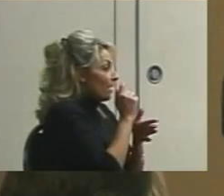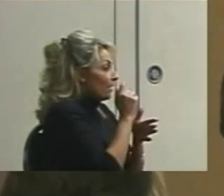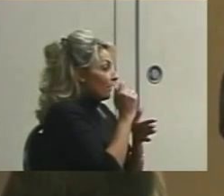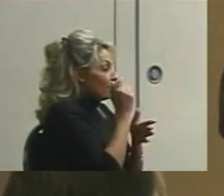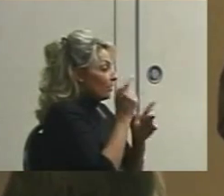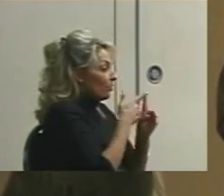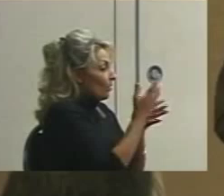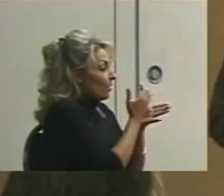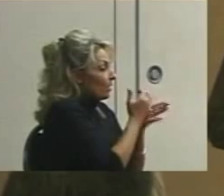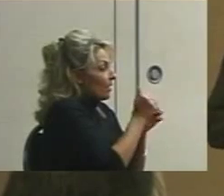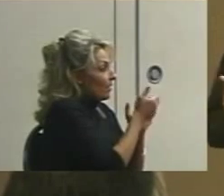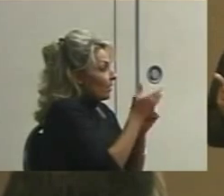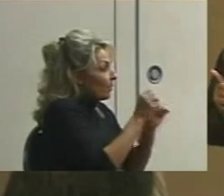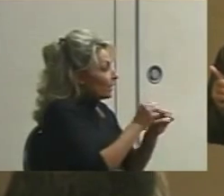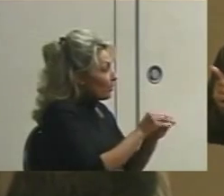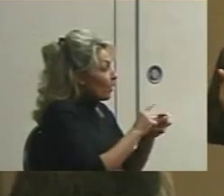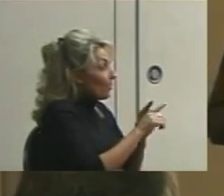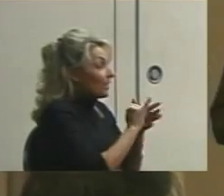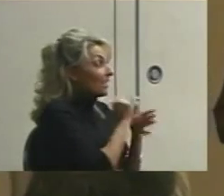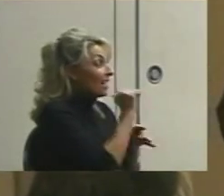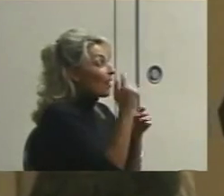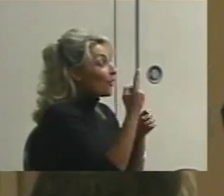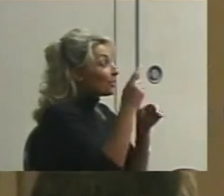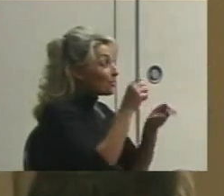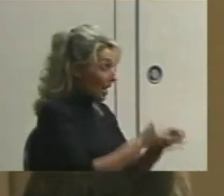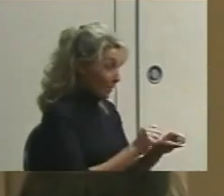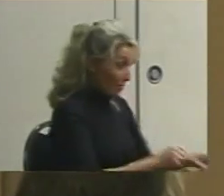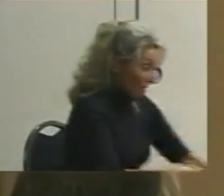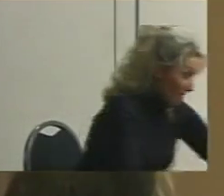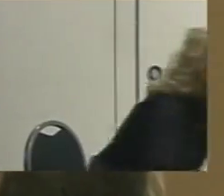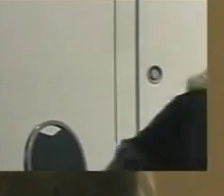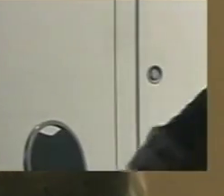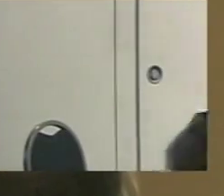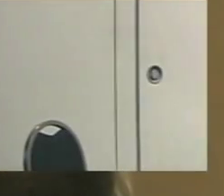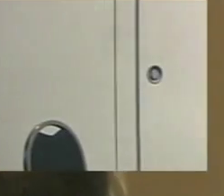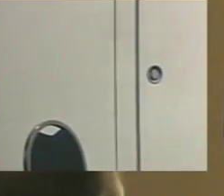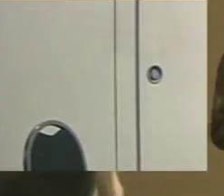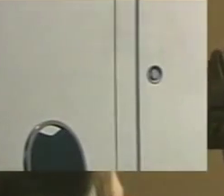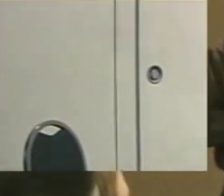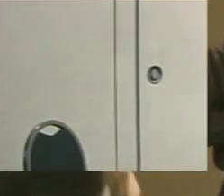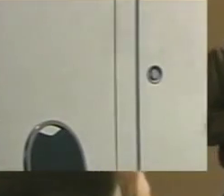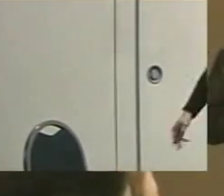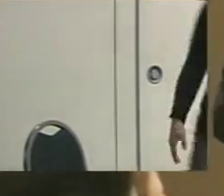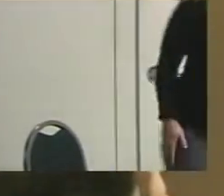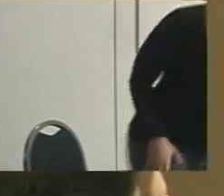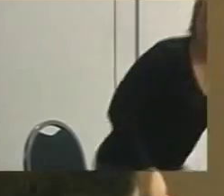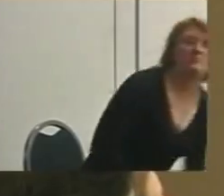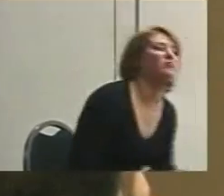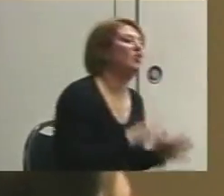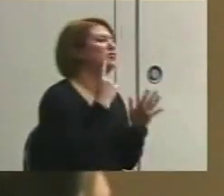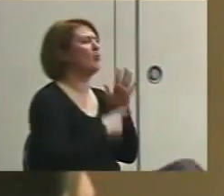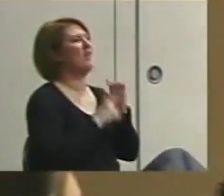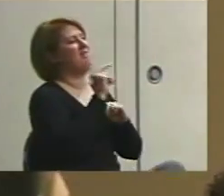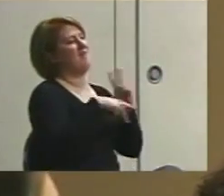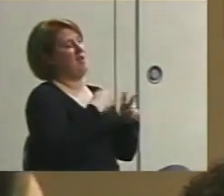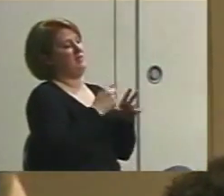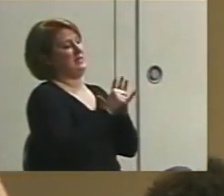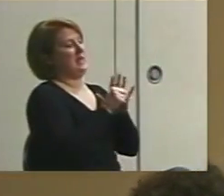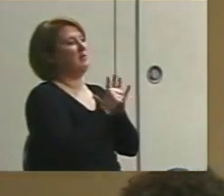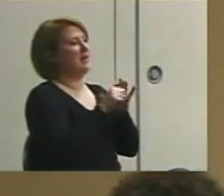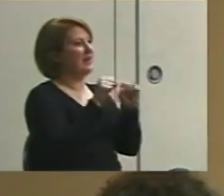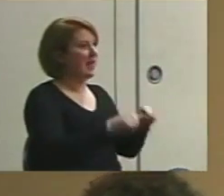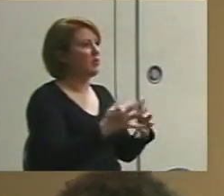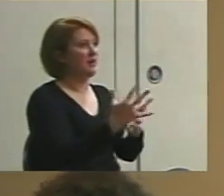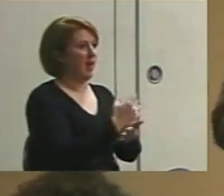is. But that isn't always possible. So, what kind of a sample is it possible for us to grab